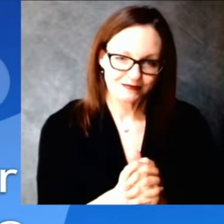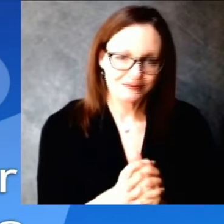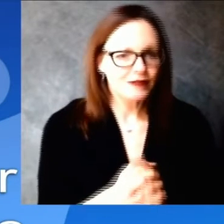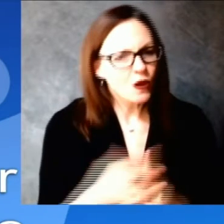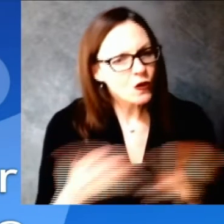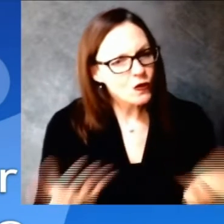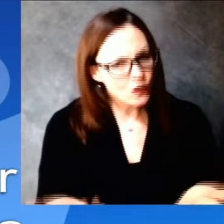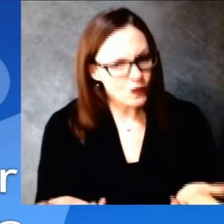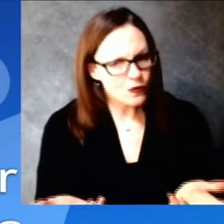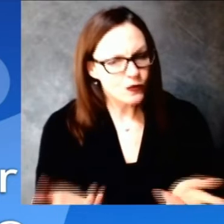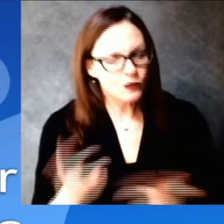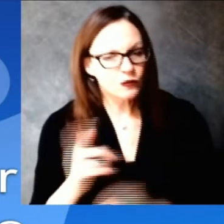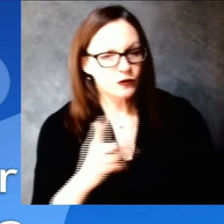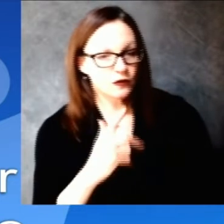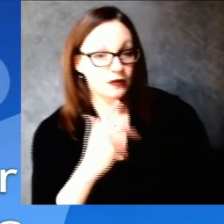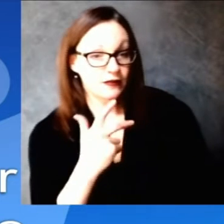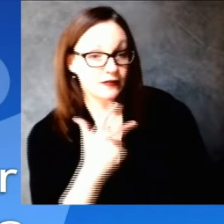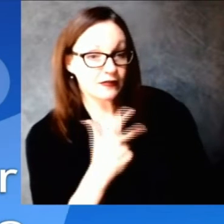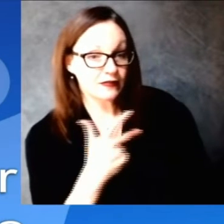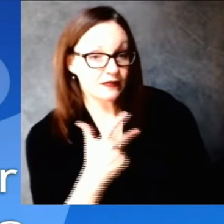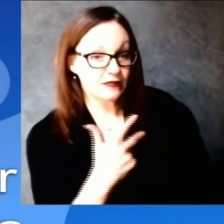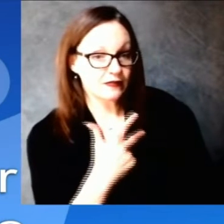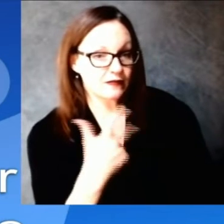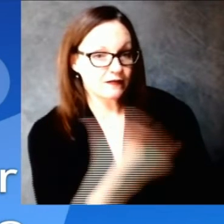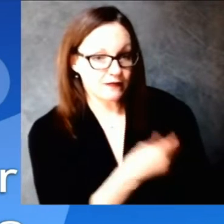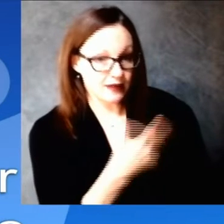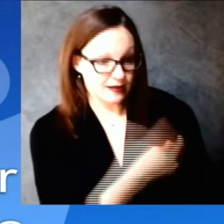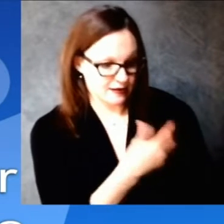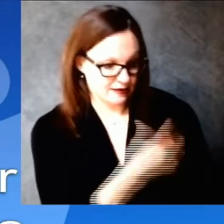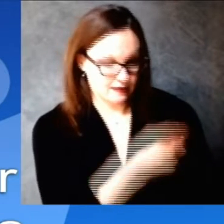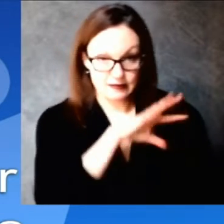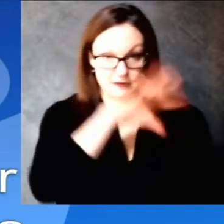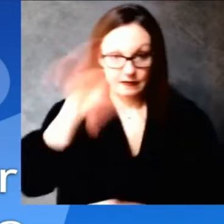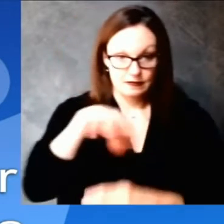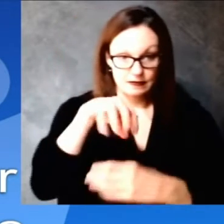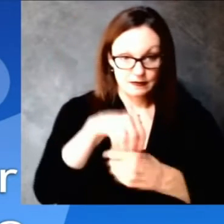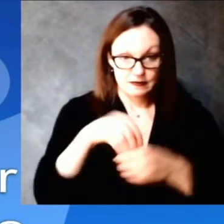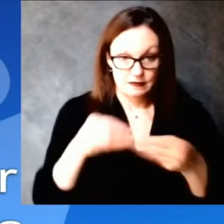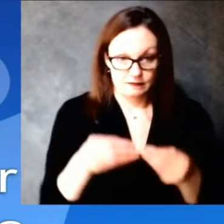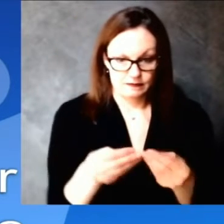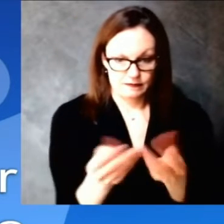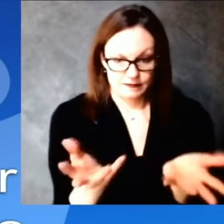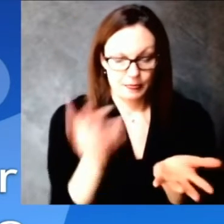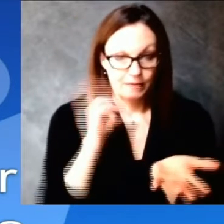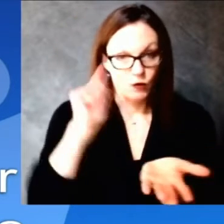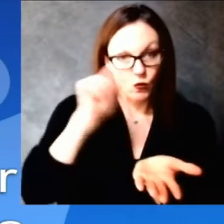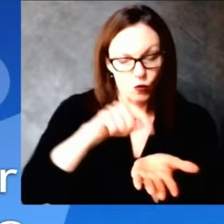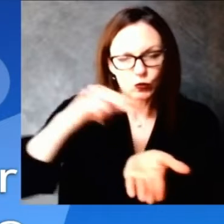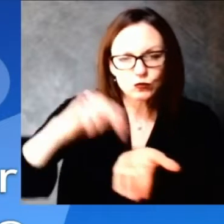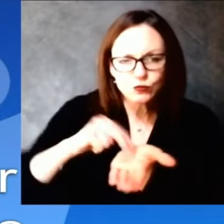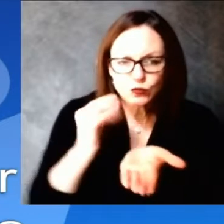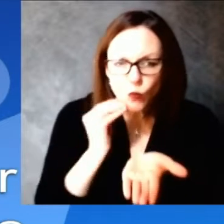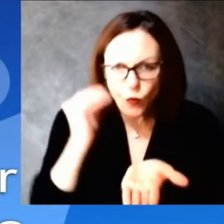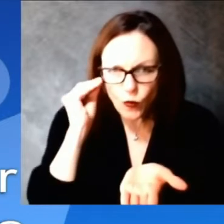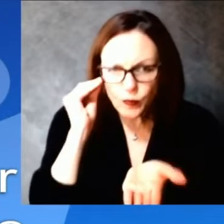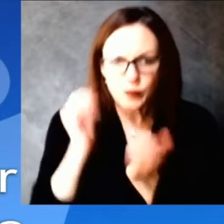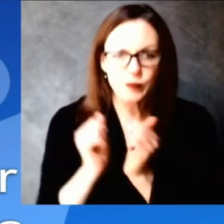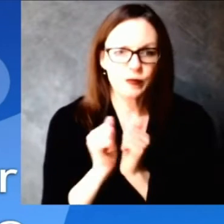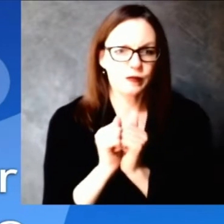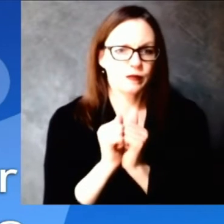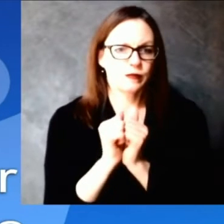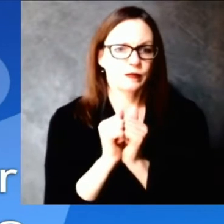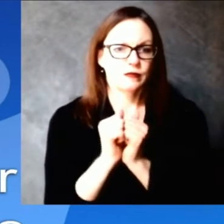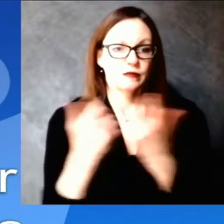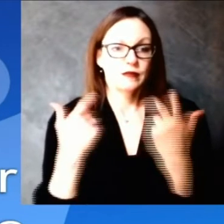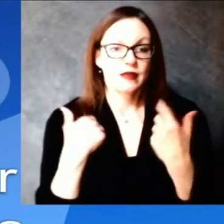whether more doses have been sent or redirected towards that effort um are we still playing aside doses for that program or